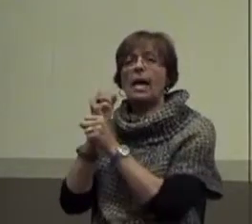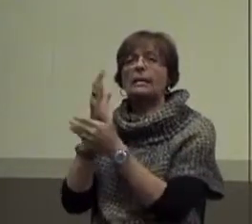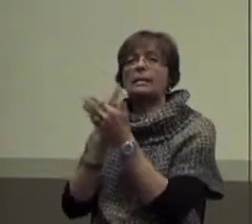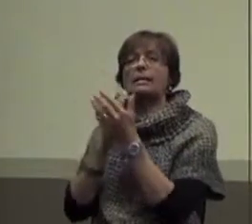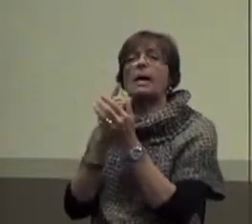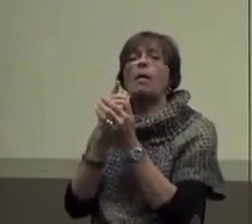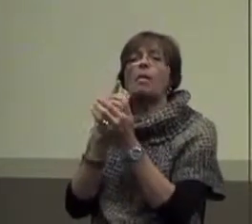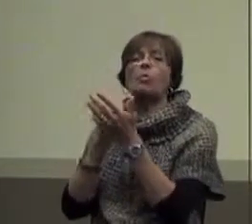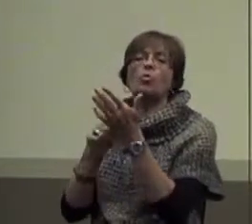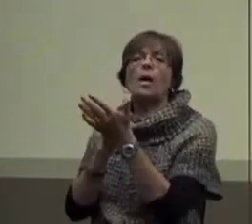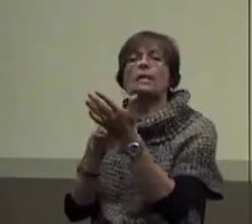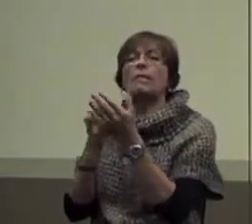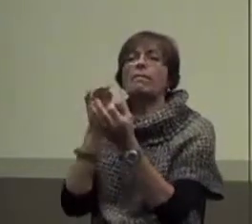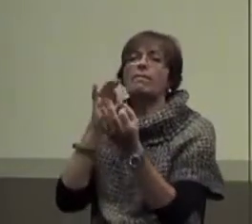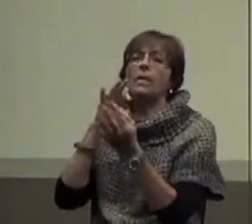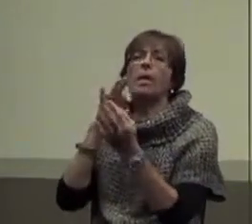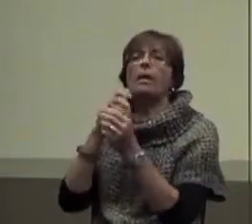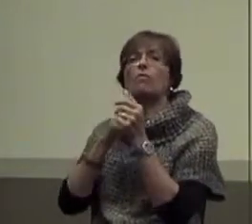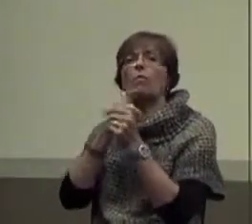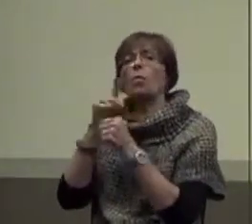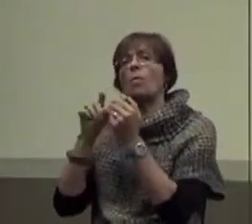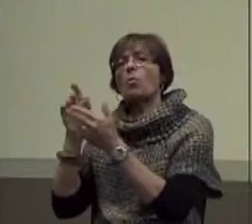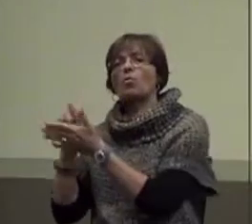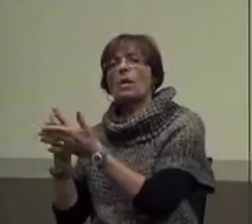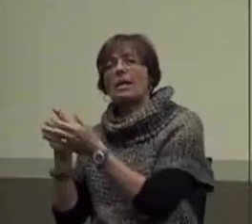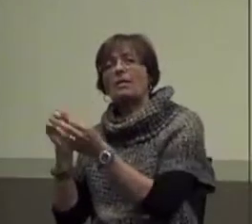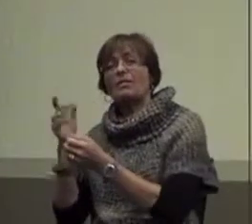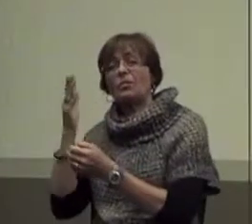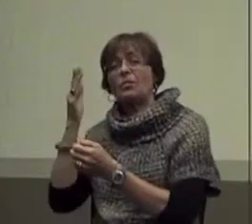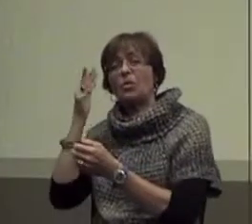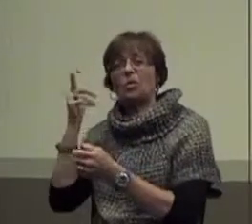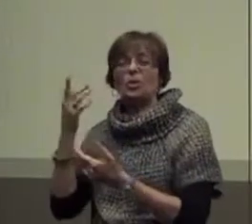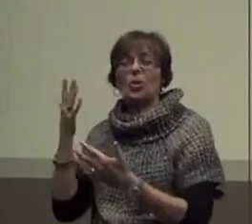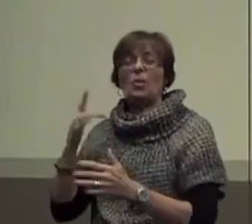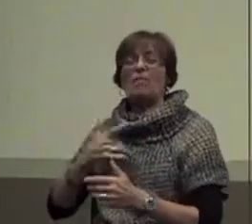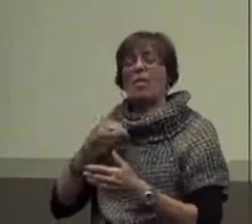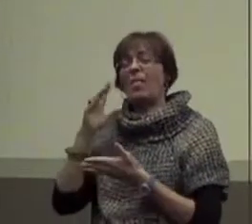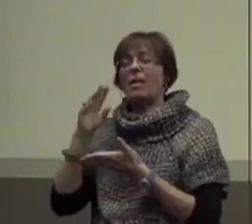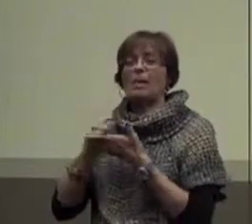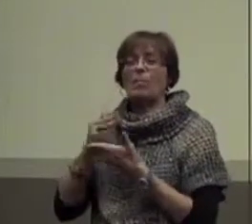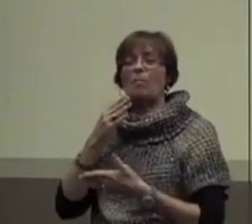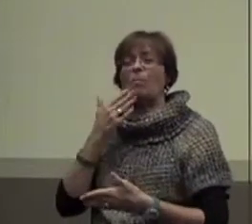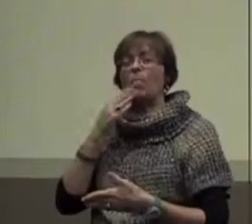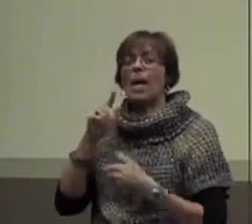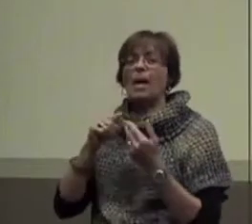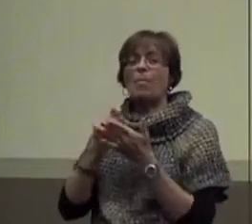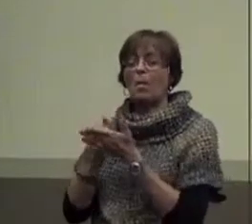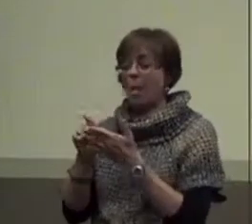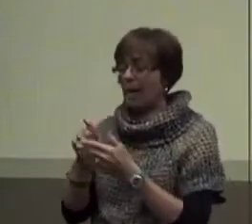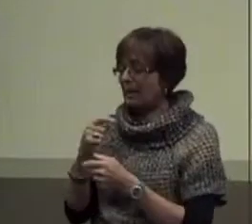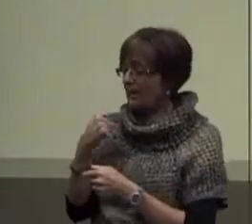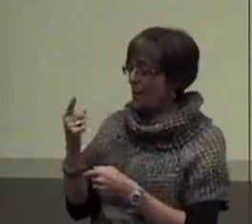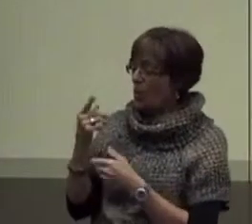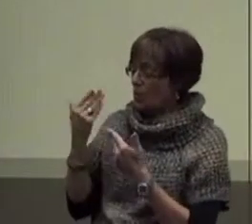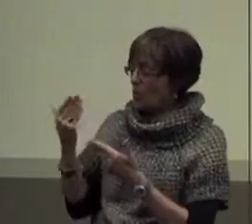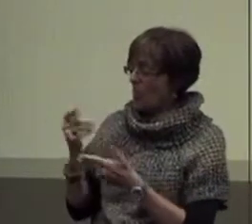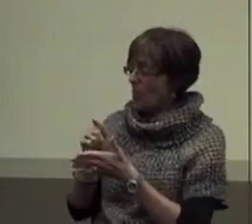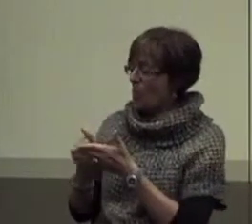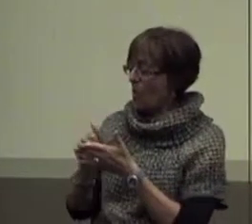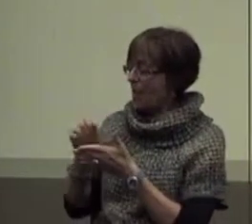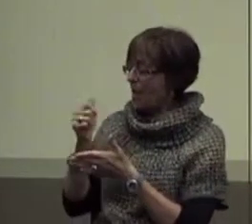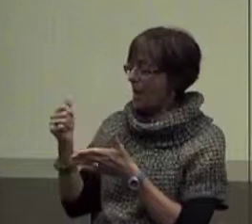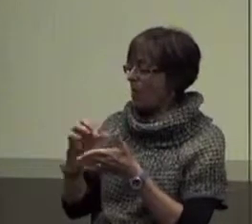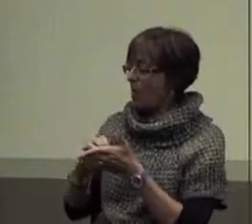feedback from you about her writing. Right. If we know she's already feeling bad about her writing, don't say, okay, go ahead and write another paragraph after you've gotten